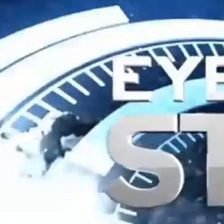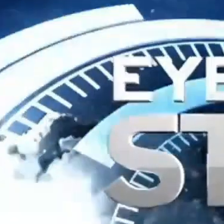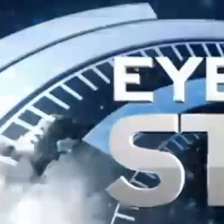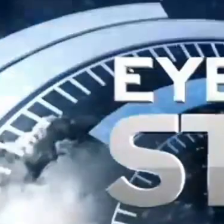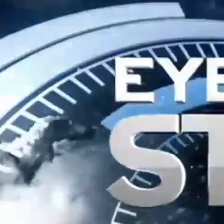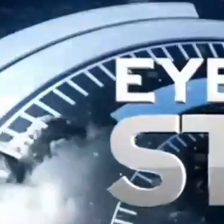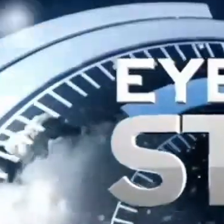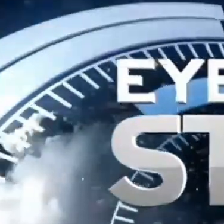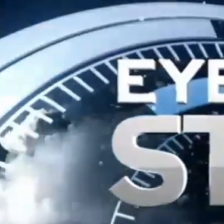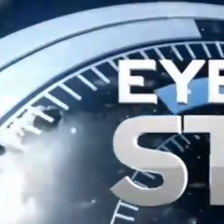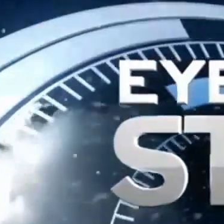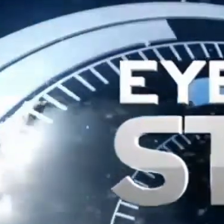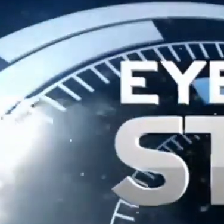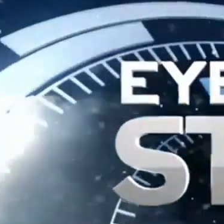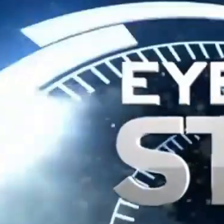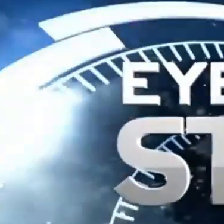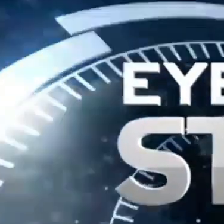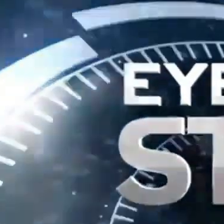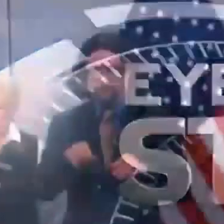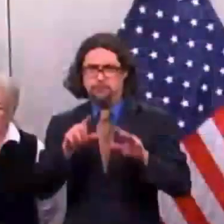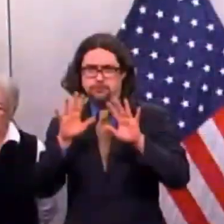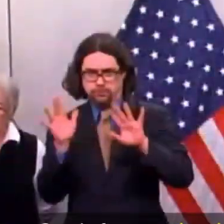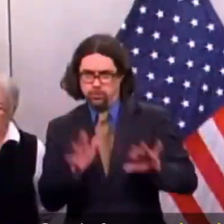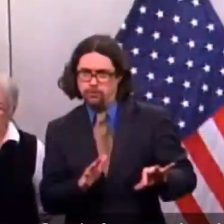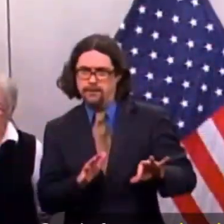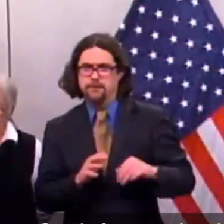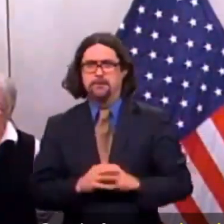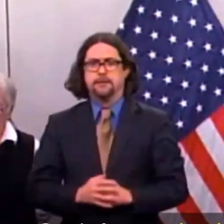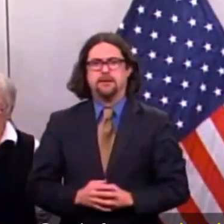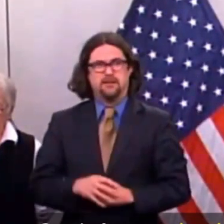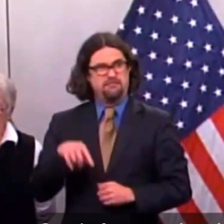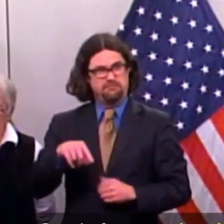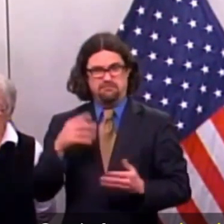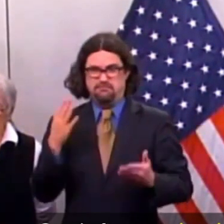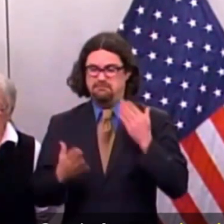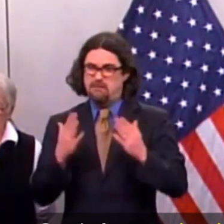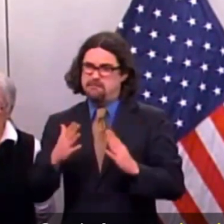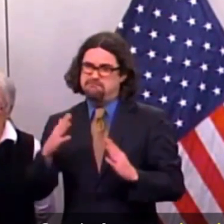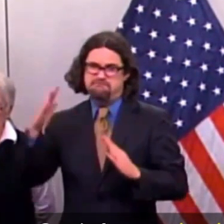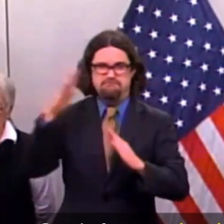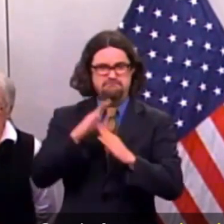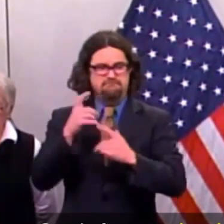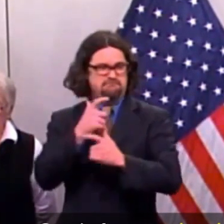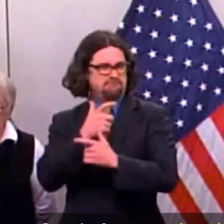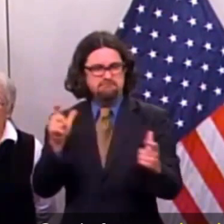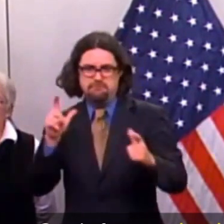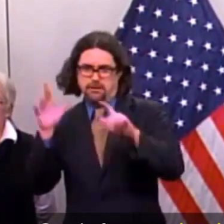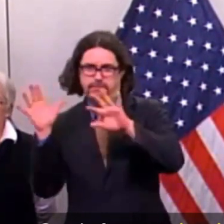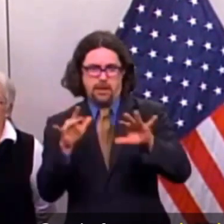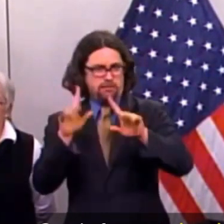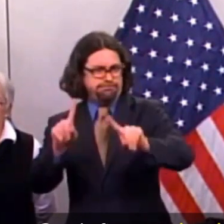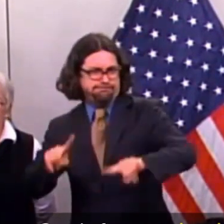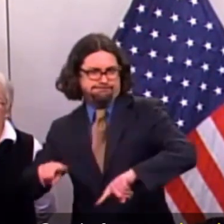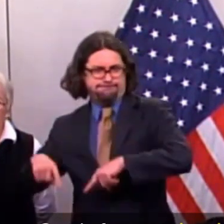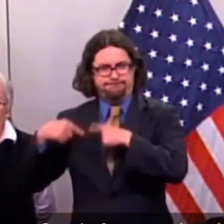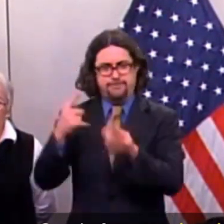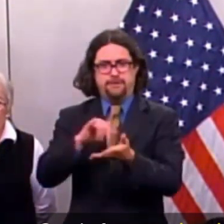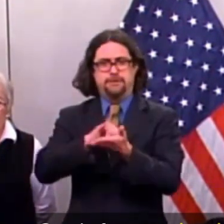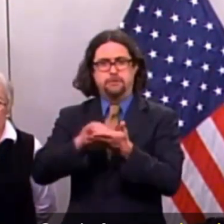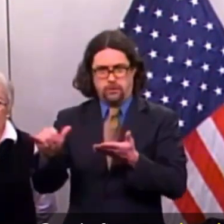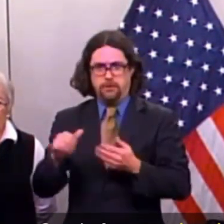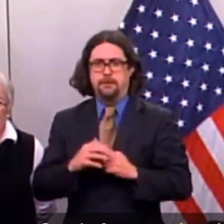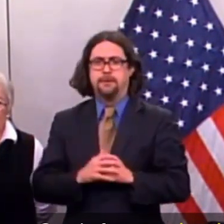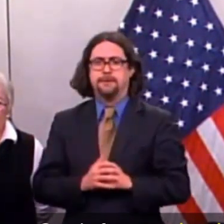the storm special weather report. Good afternoon. Breaking news now. Mayor de Blasio letting the city know preparations